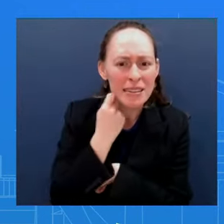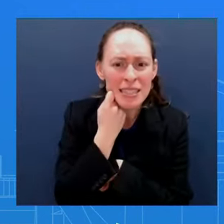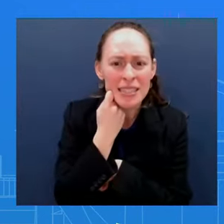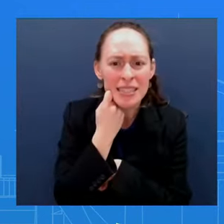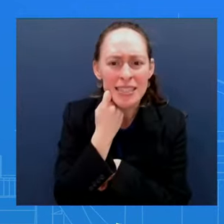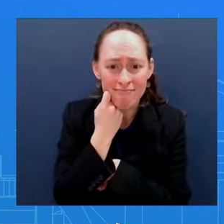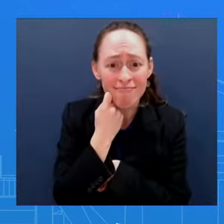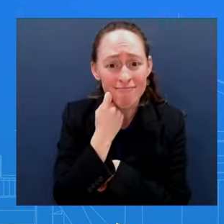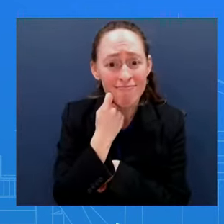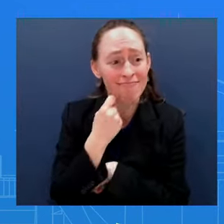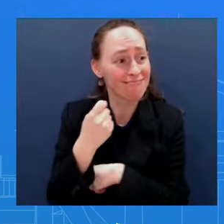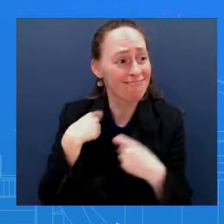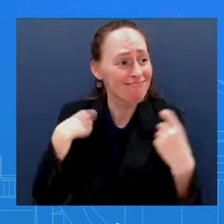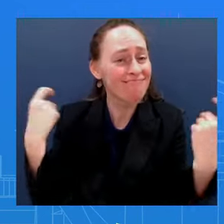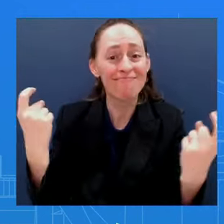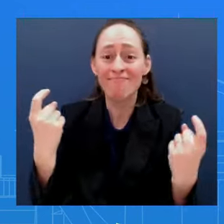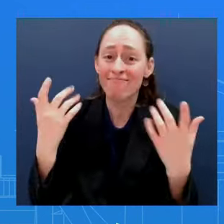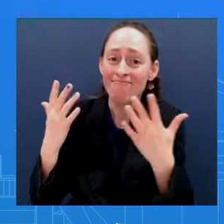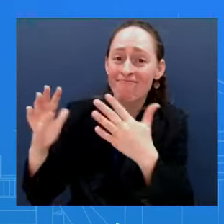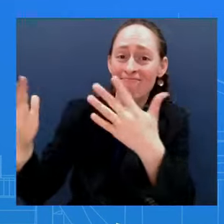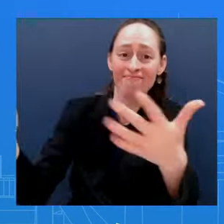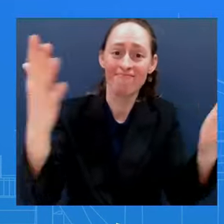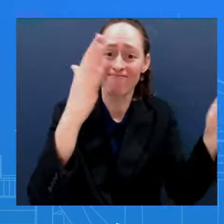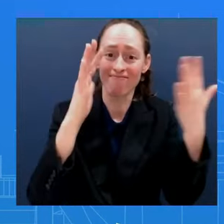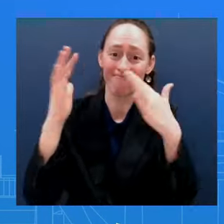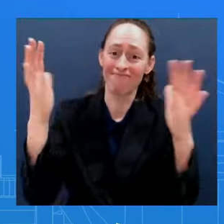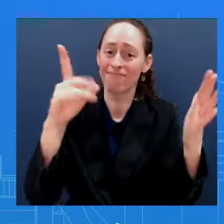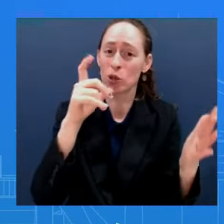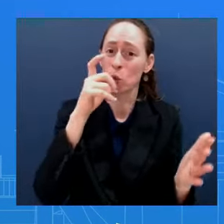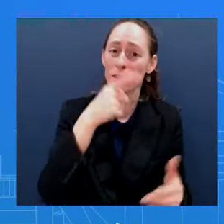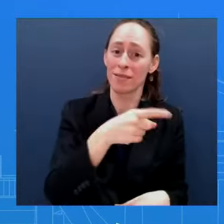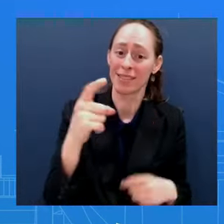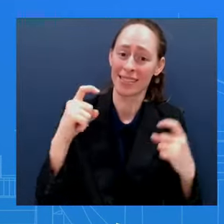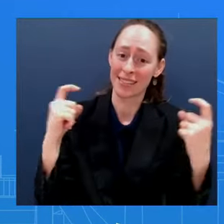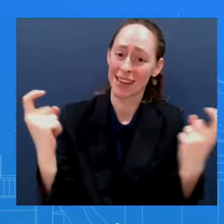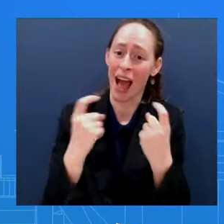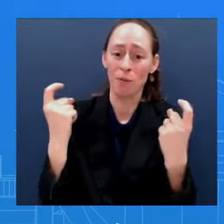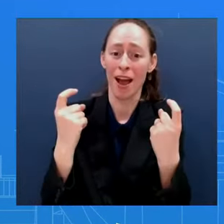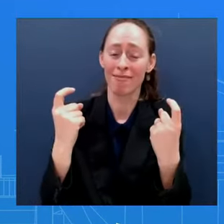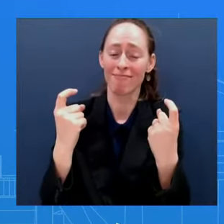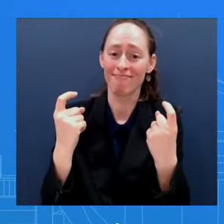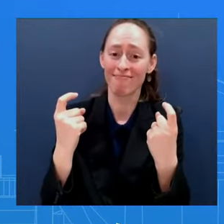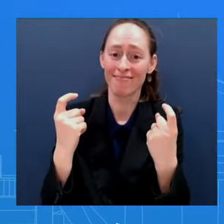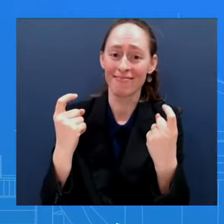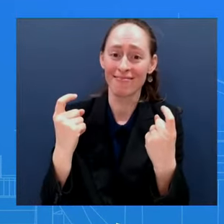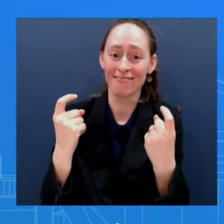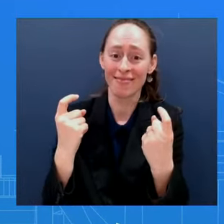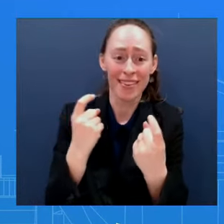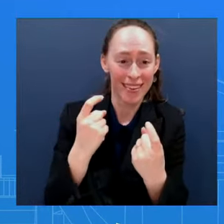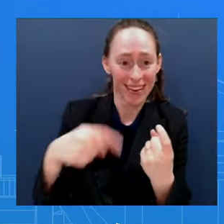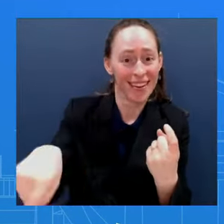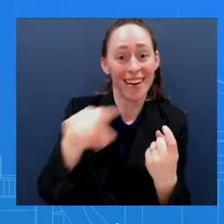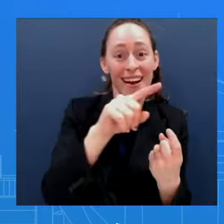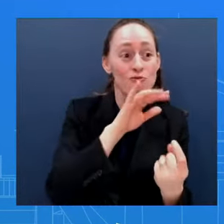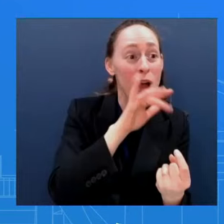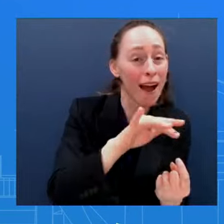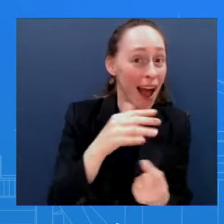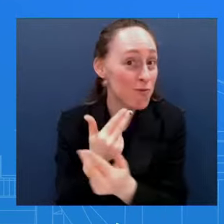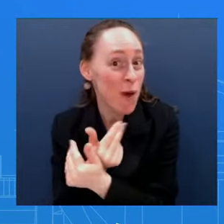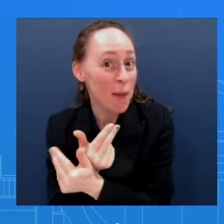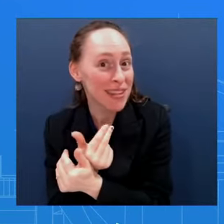Yeah, guess Admiral, wanted to clarify the position on TikTok So the administration still has concerns